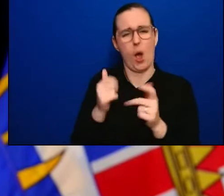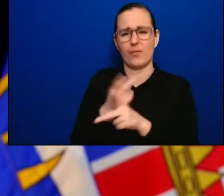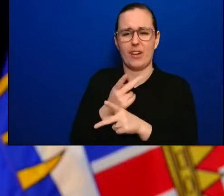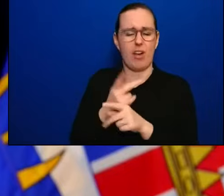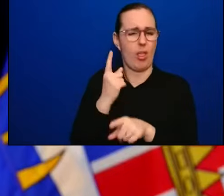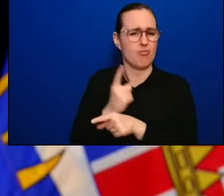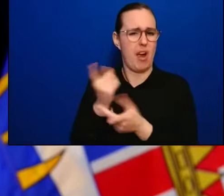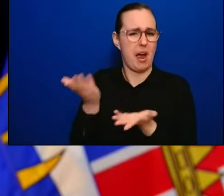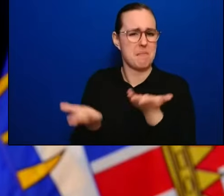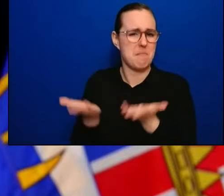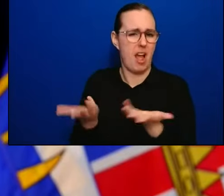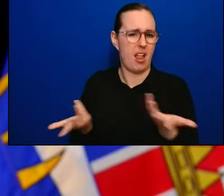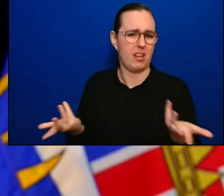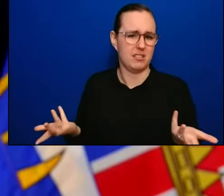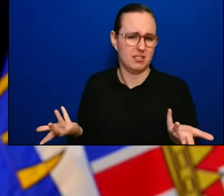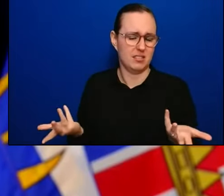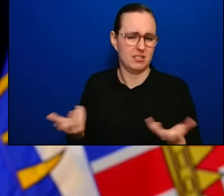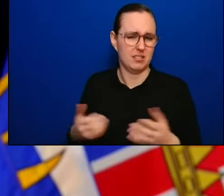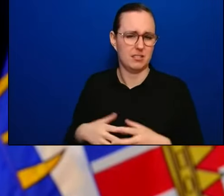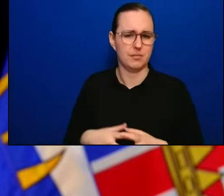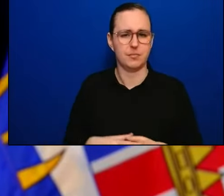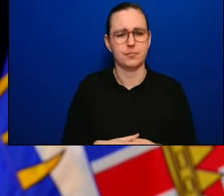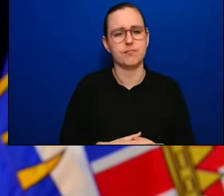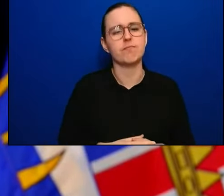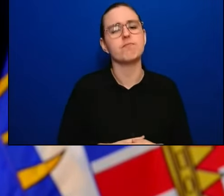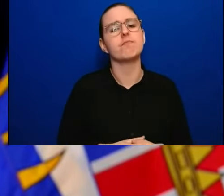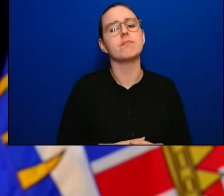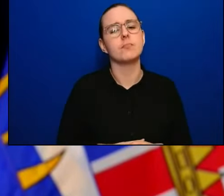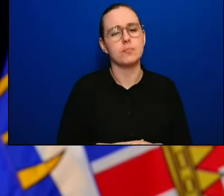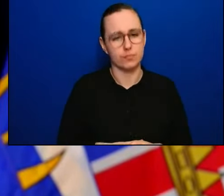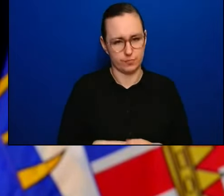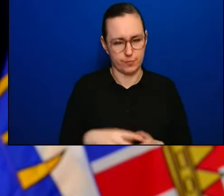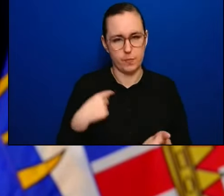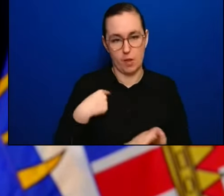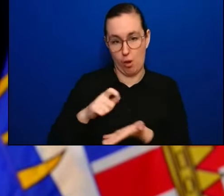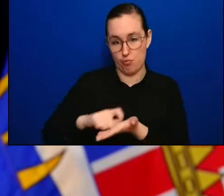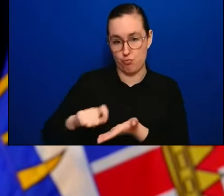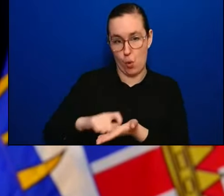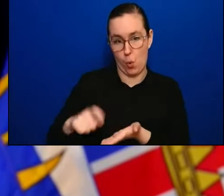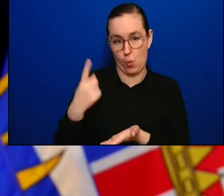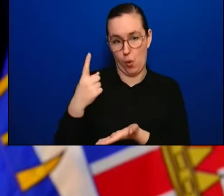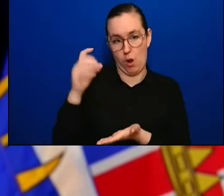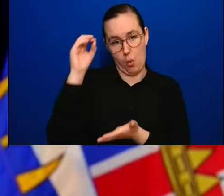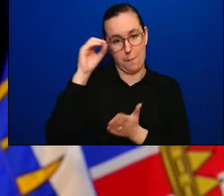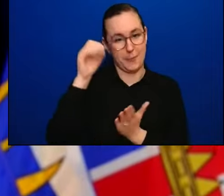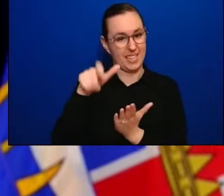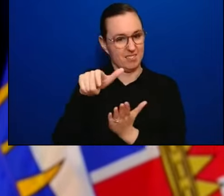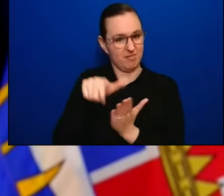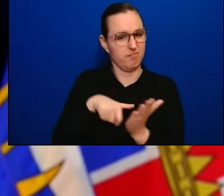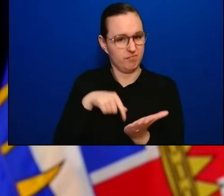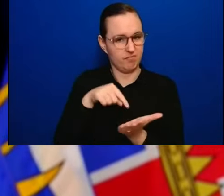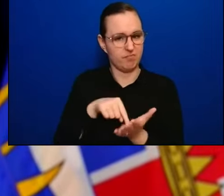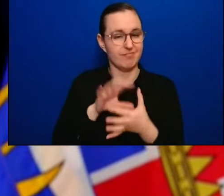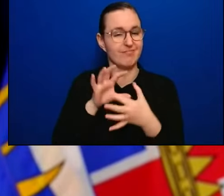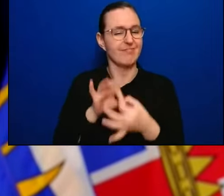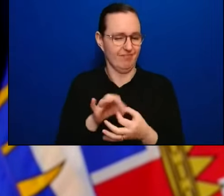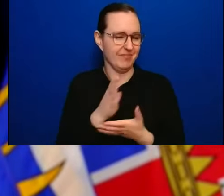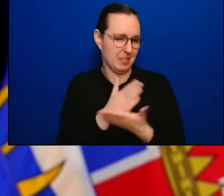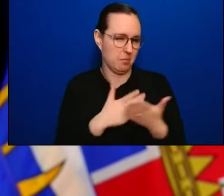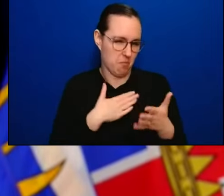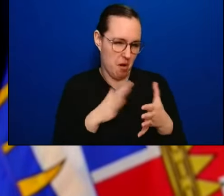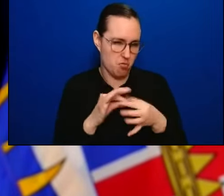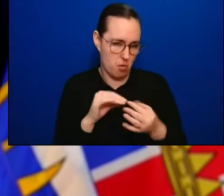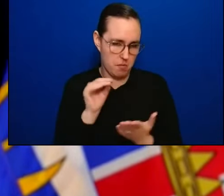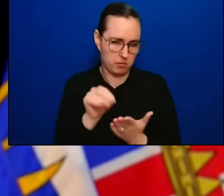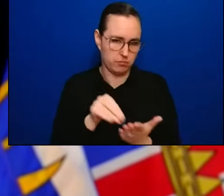I wrote an op-ed that has some of this in it as well. I think we also have been through a very traumatic